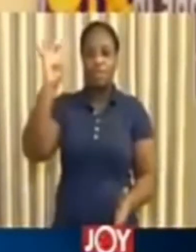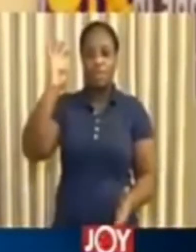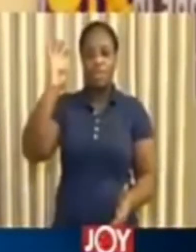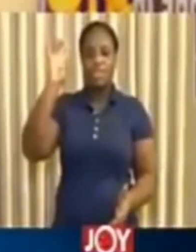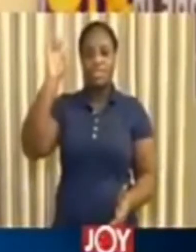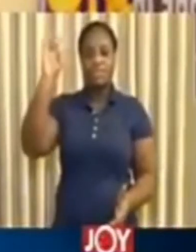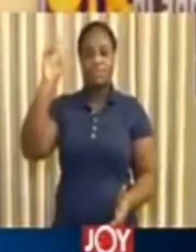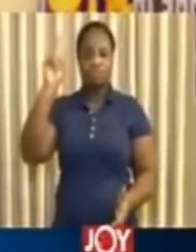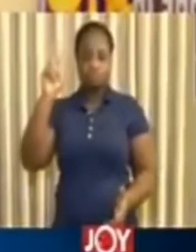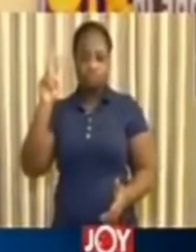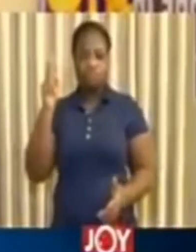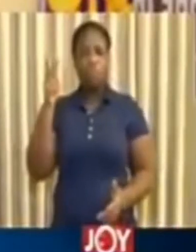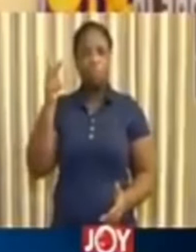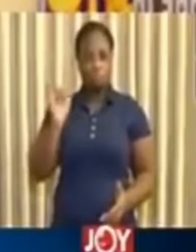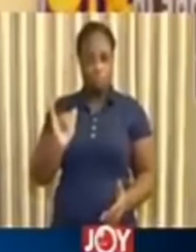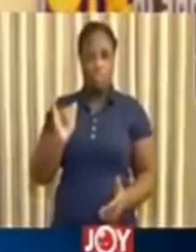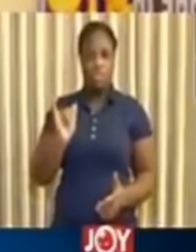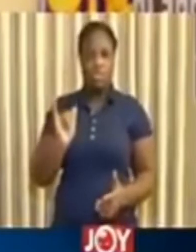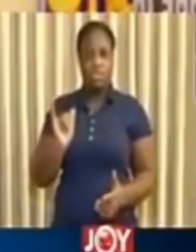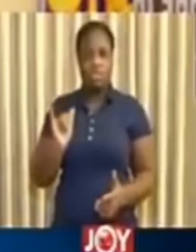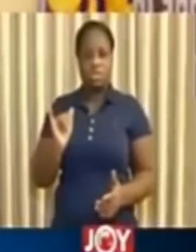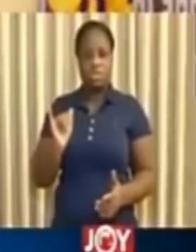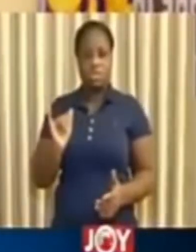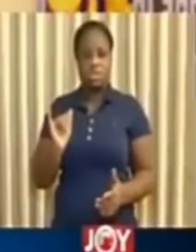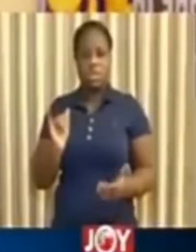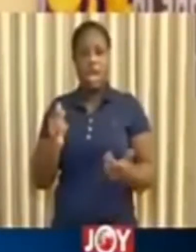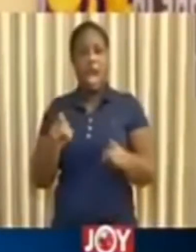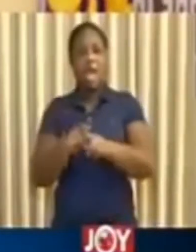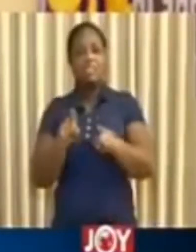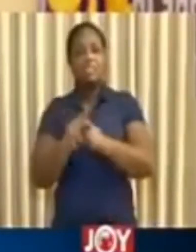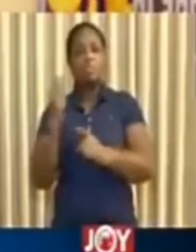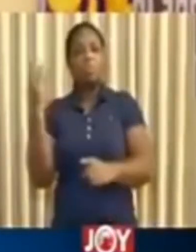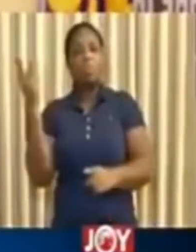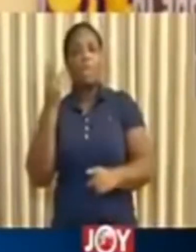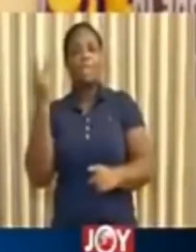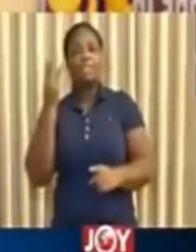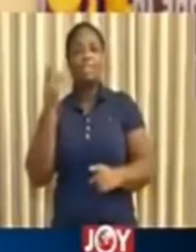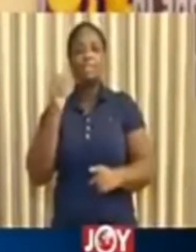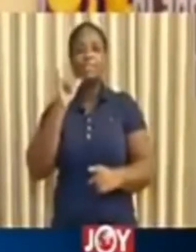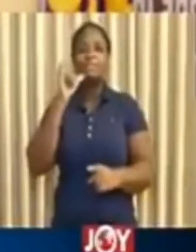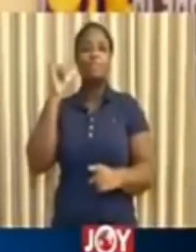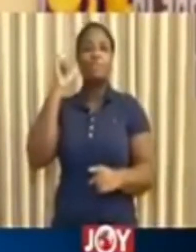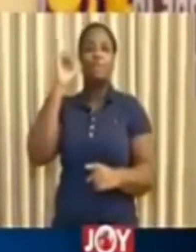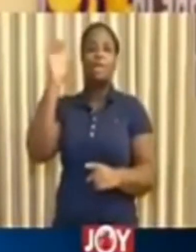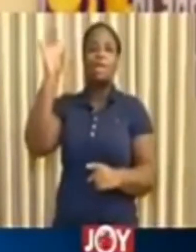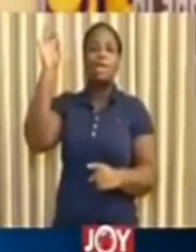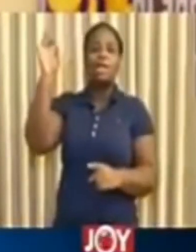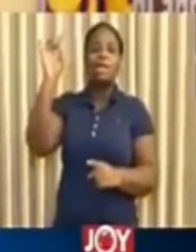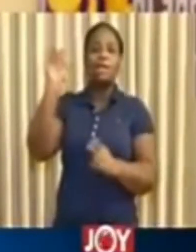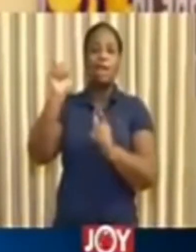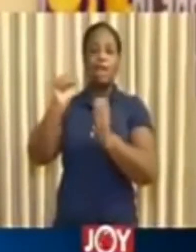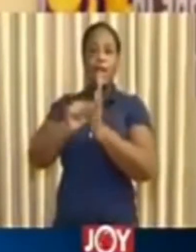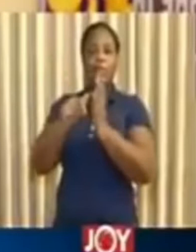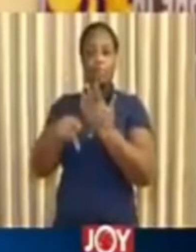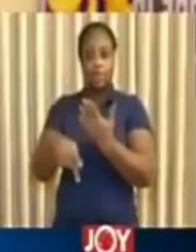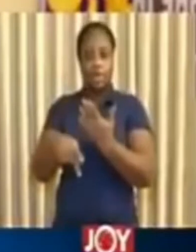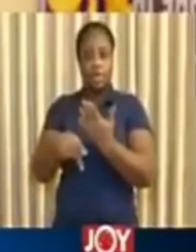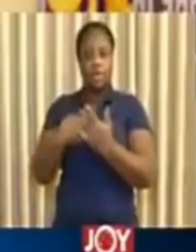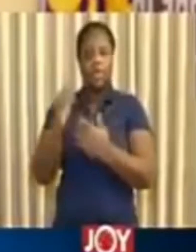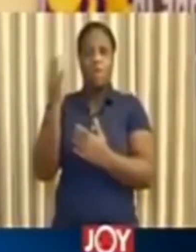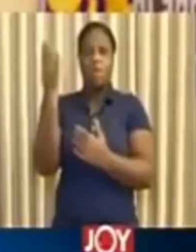are in Kumasi. As of Wednesday, yesterday, 8 April, a total of 14